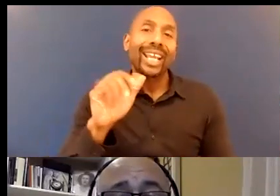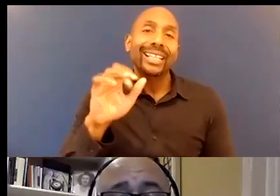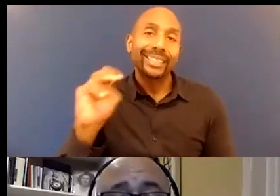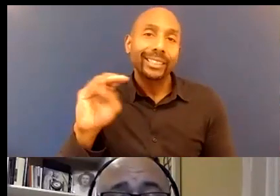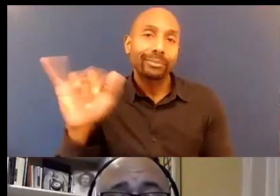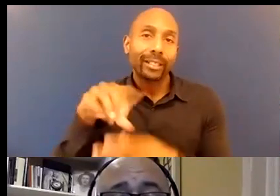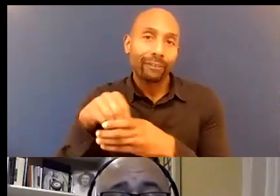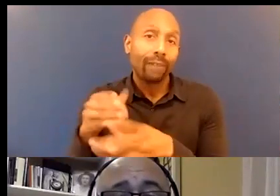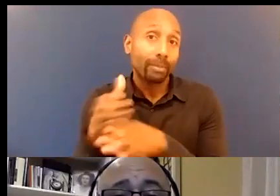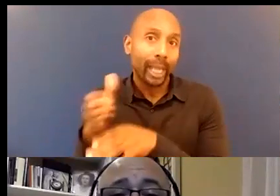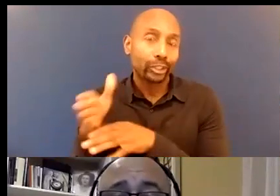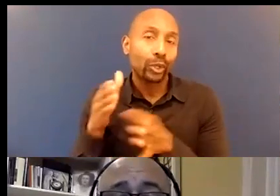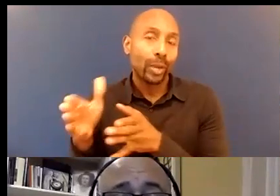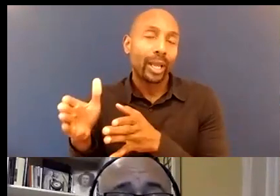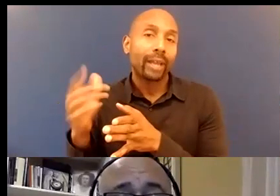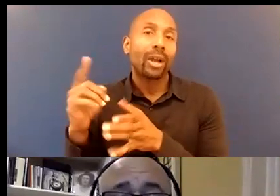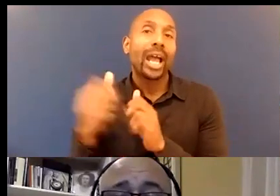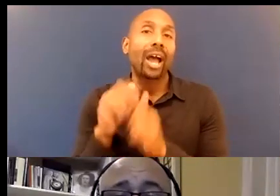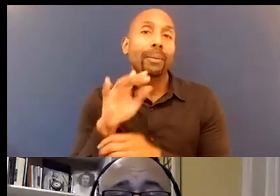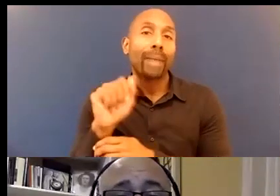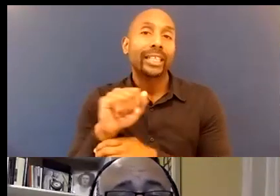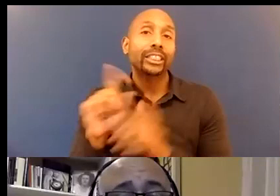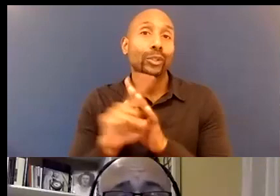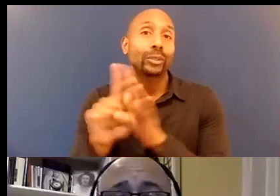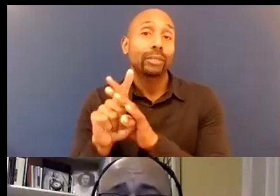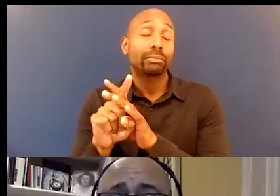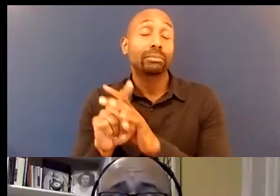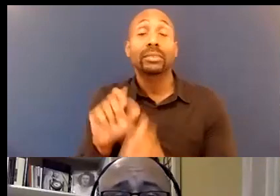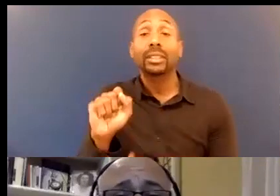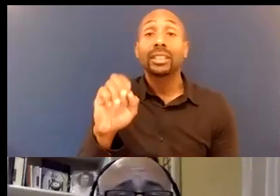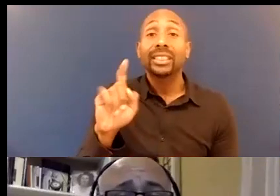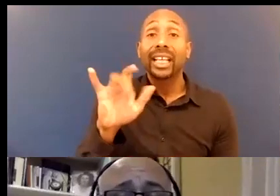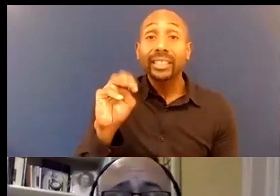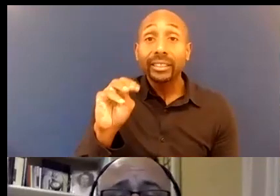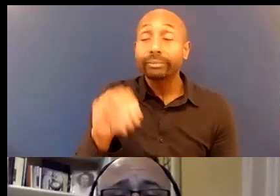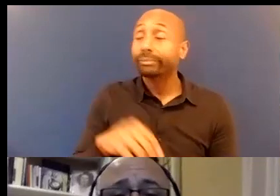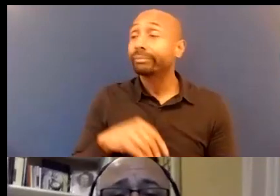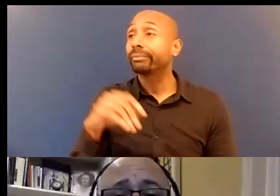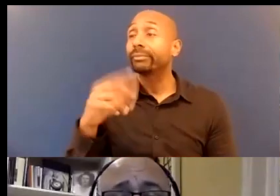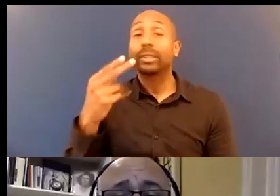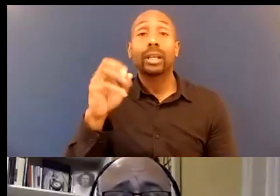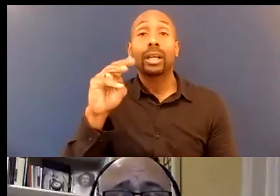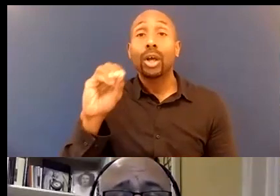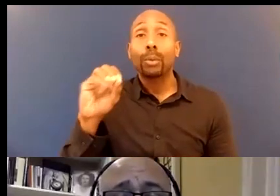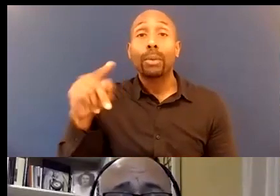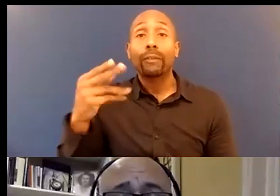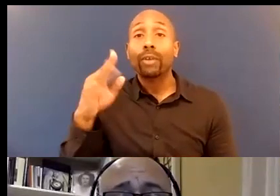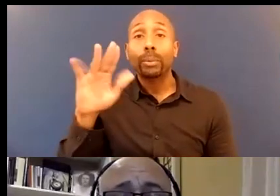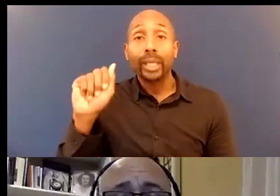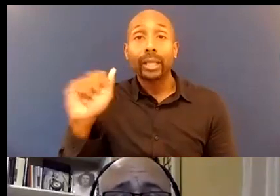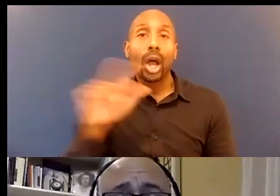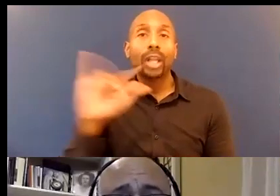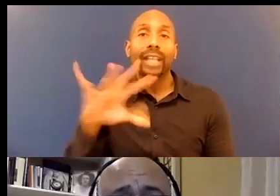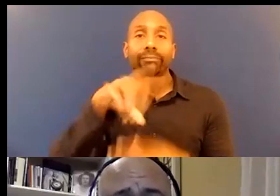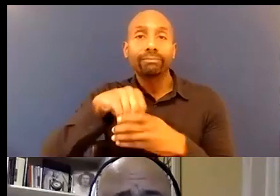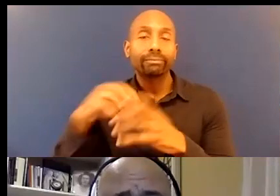get developed uh sexism plays a big part uh homophobia they all intersect when it comes to anti-bias